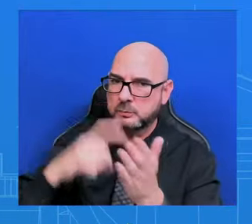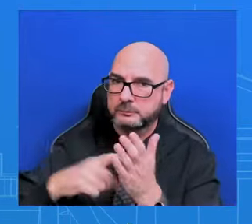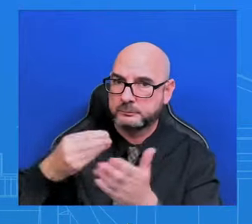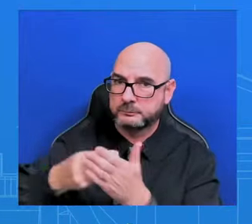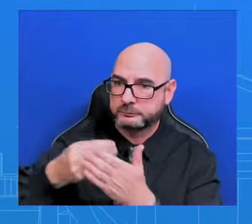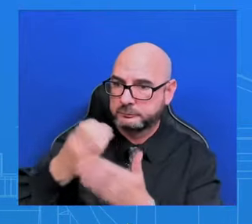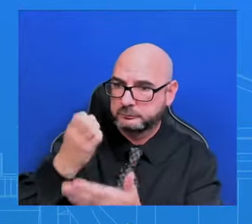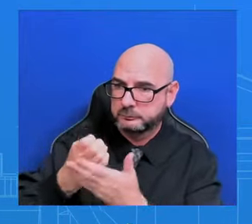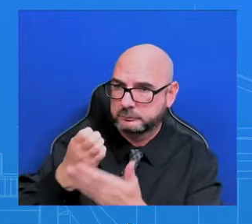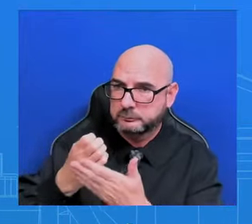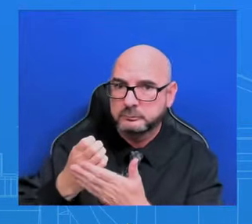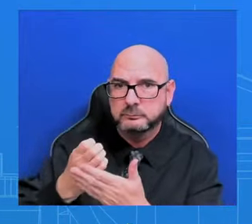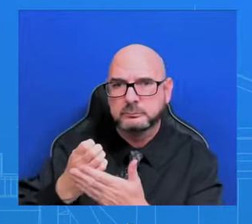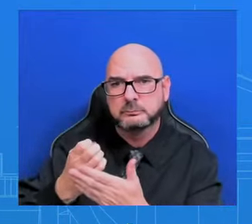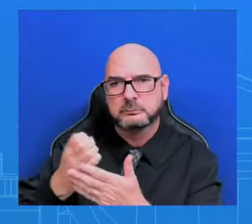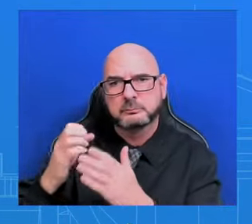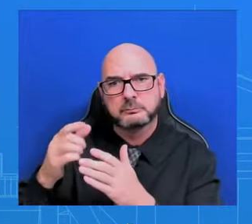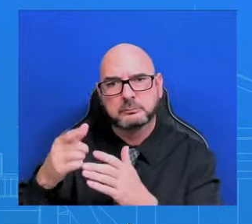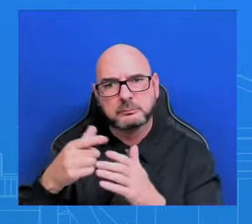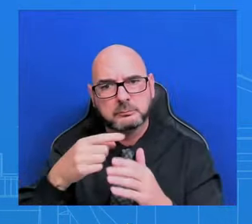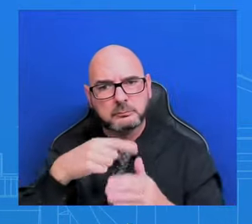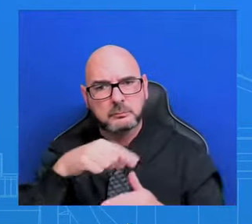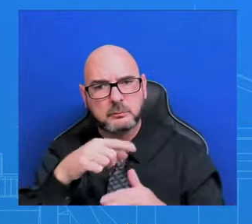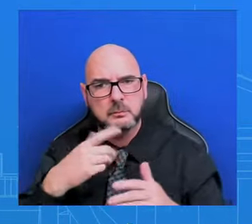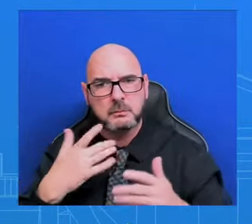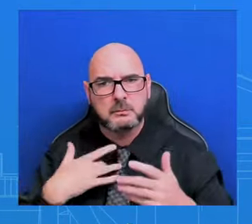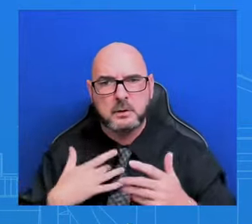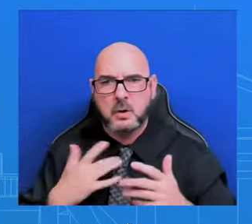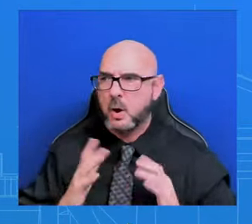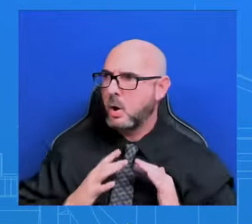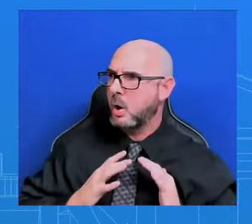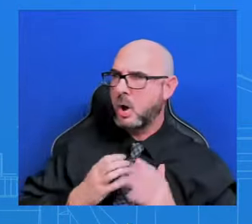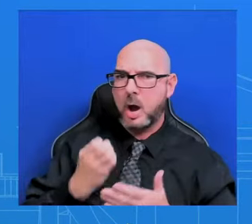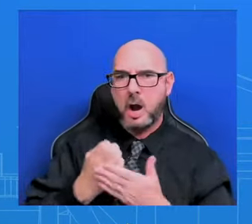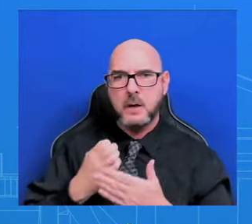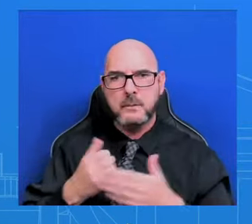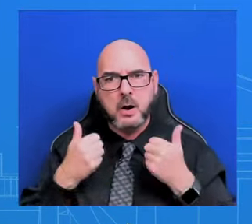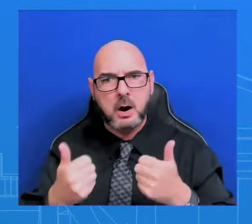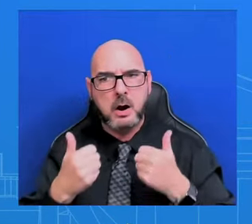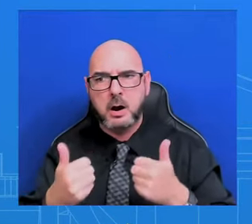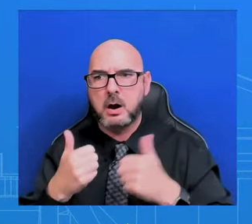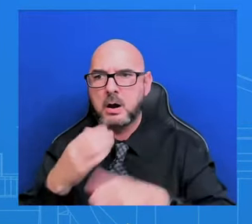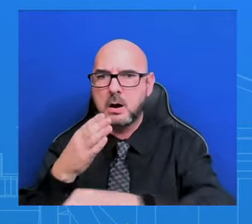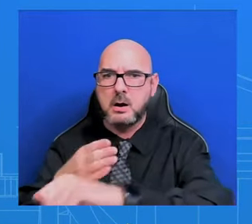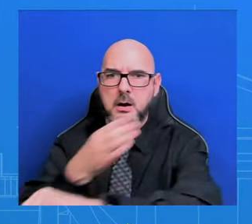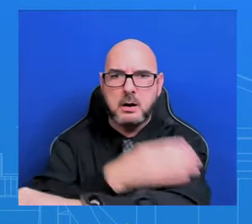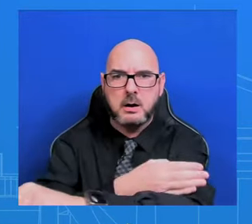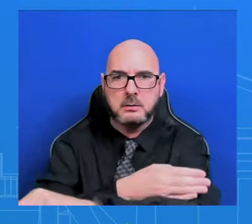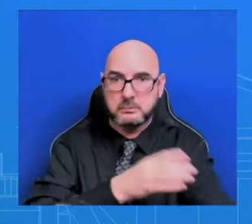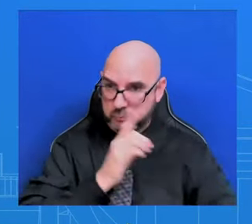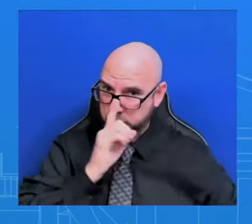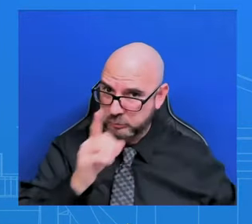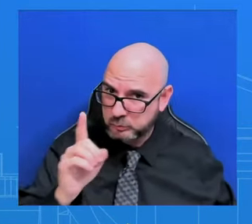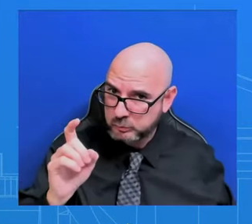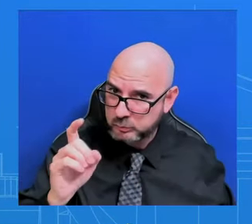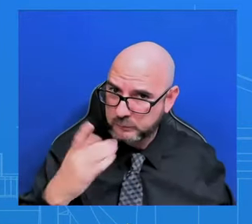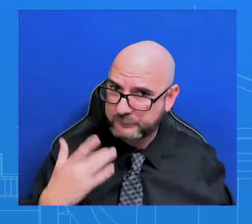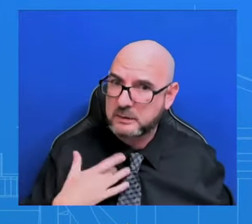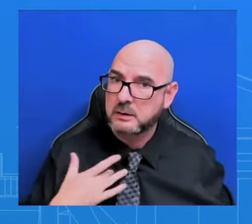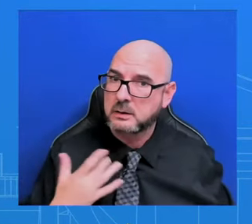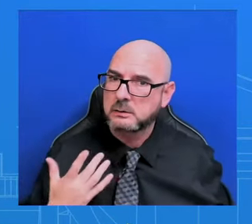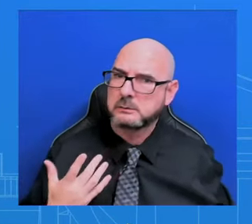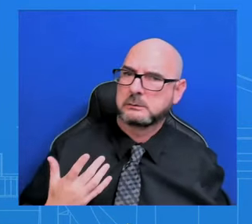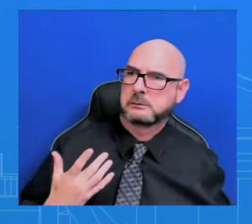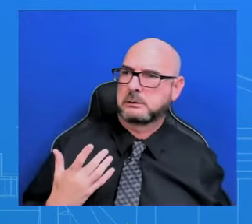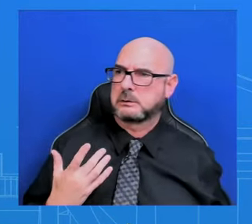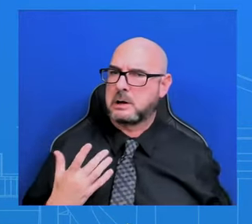as you're seeing some of these positive signs of the economy, but so far it really hasn't changed in their perception of how President Biden has contributed to this